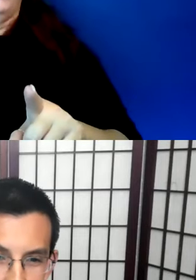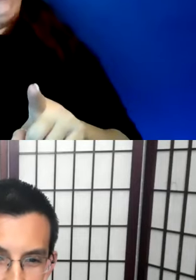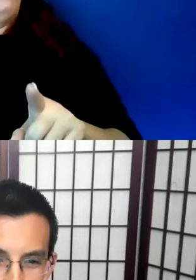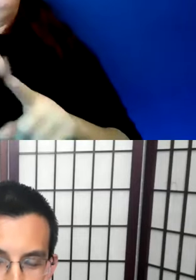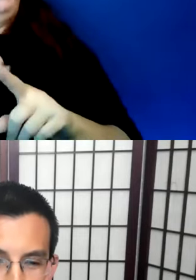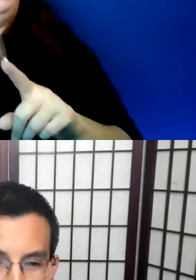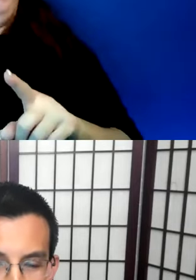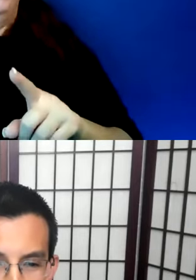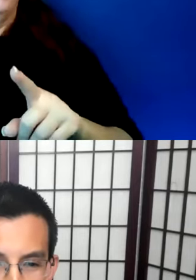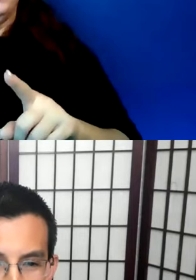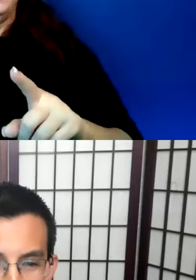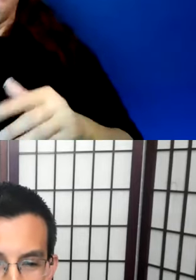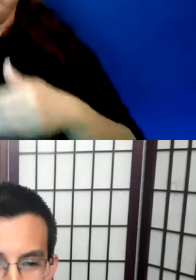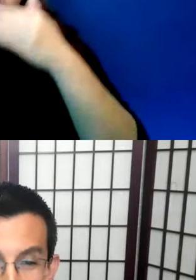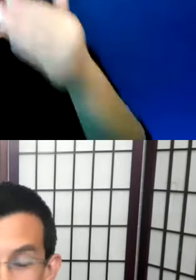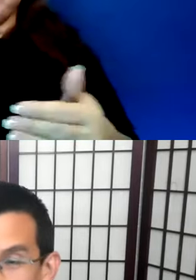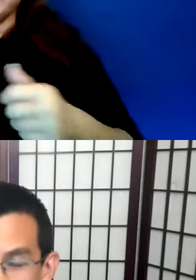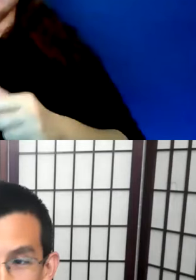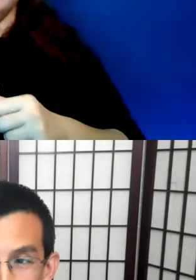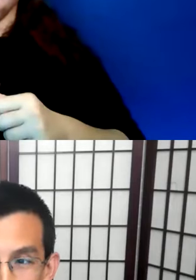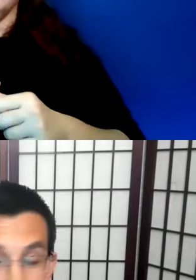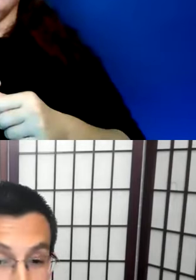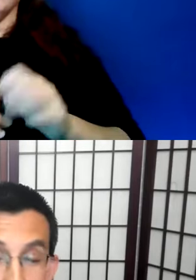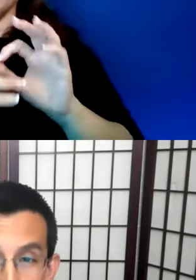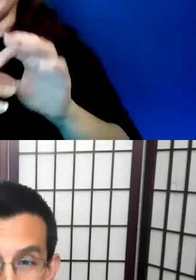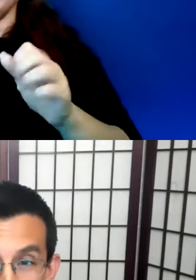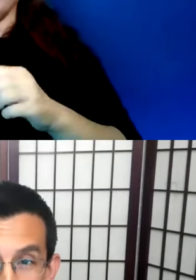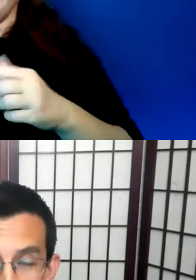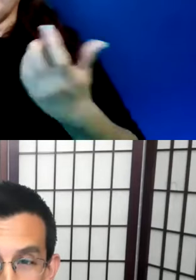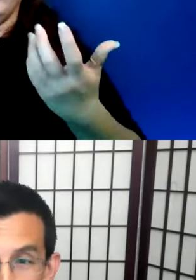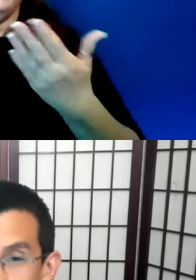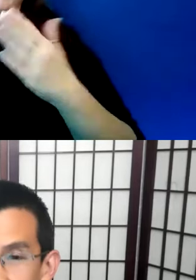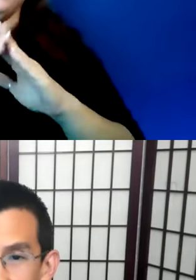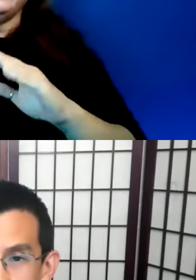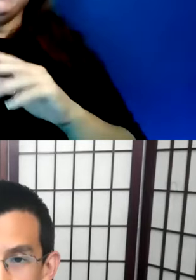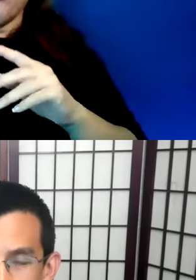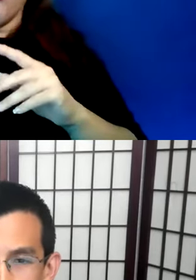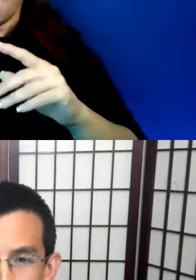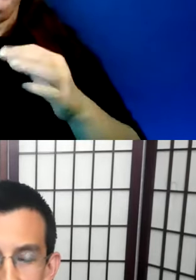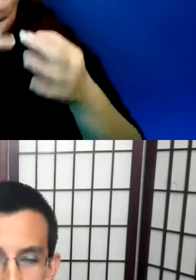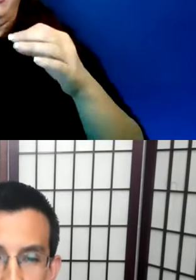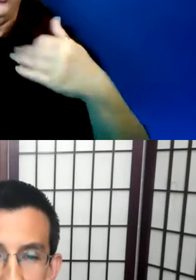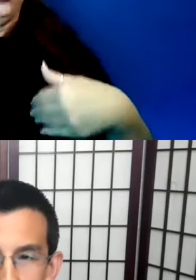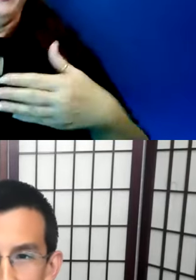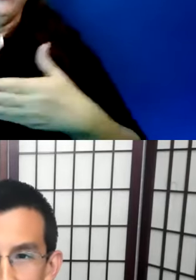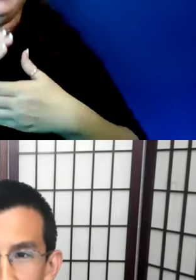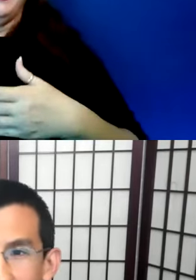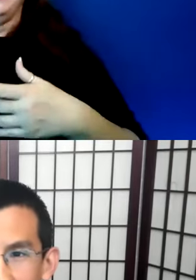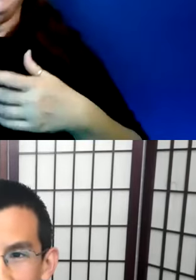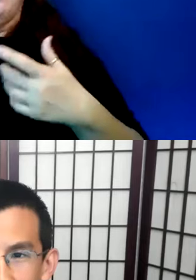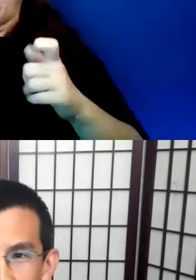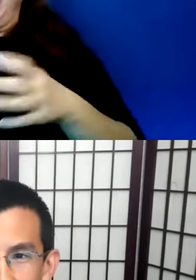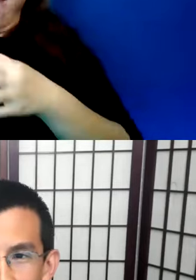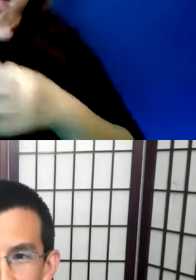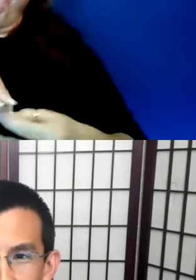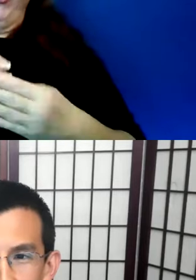to move forward, you know, relative to community needs, or to human rights needs, is hugely anchored in